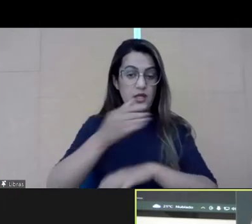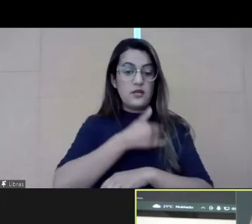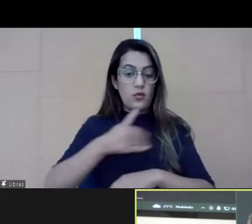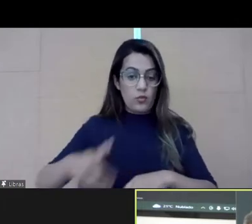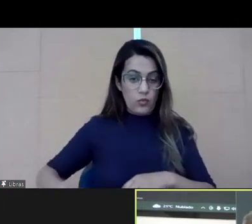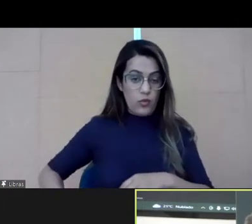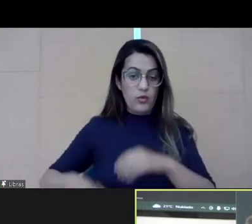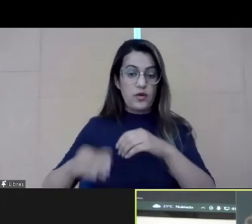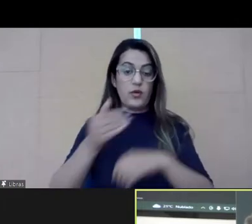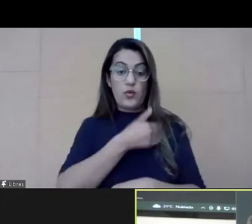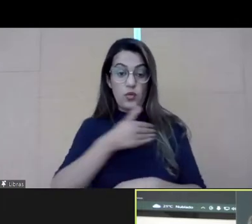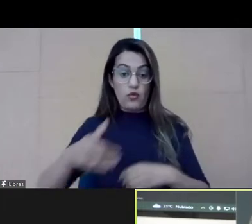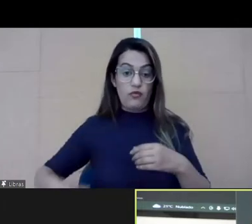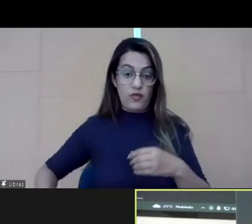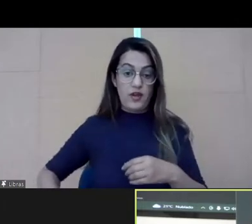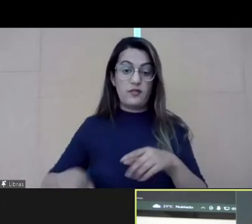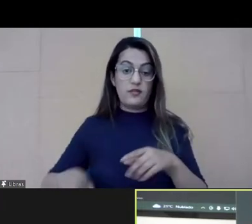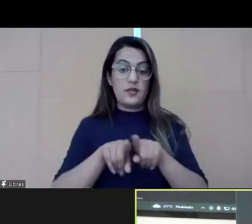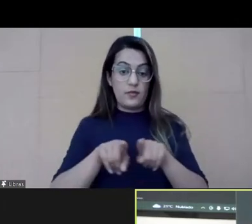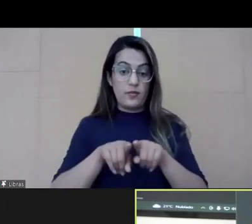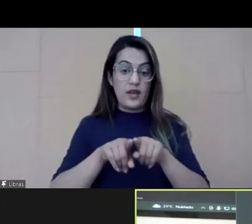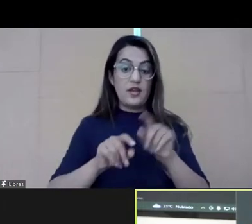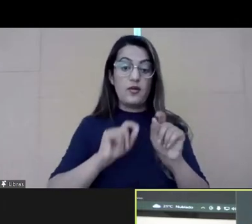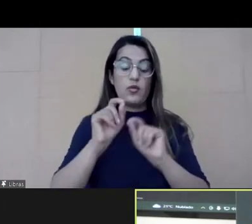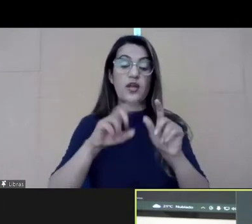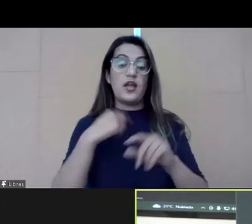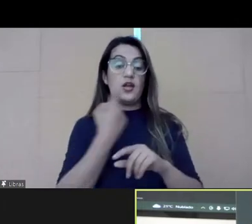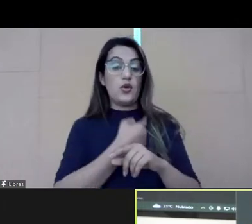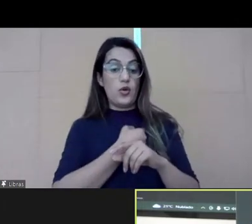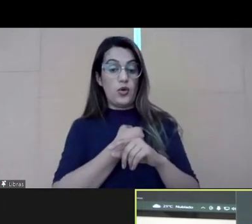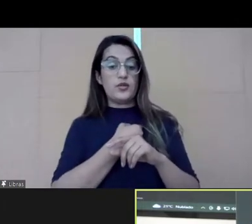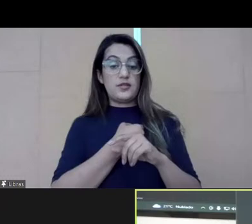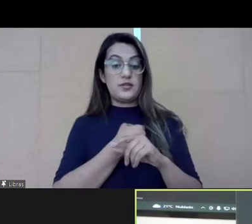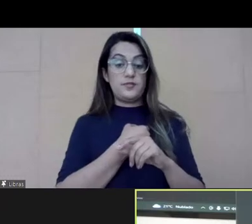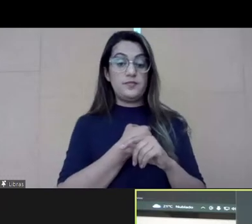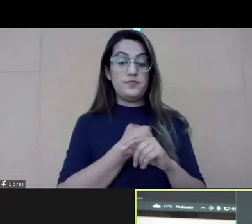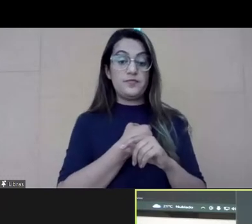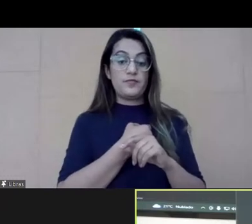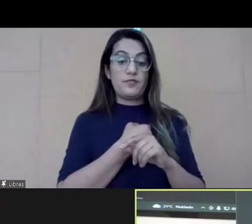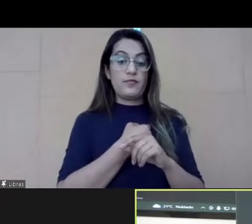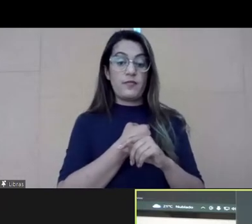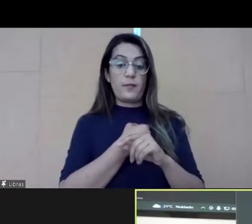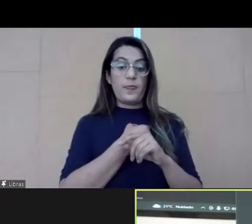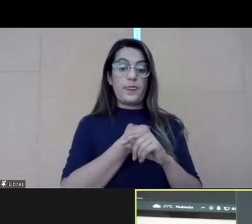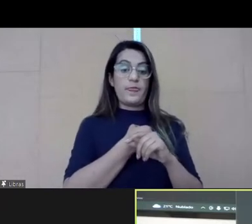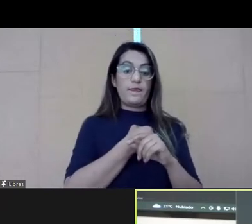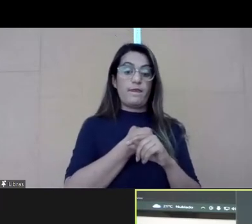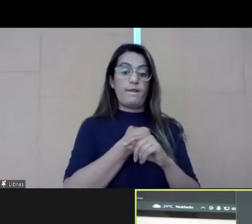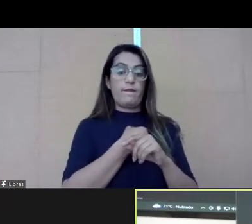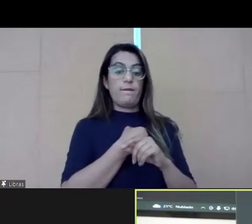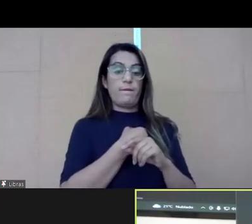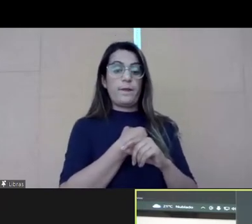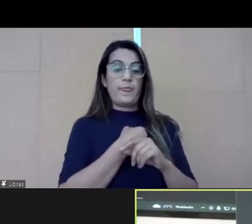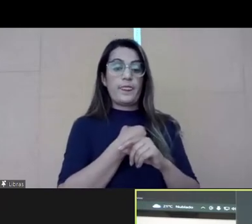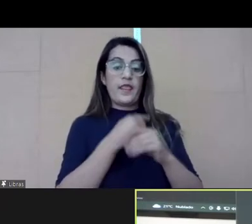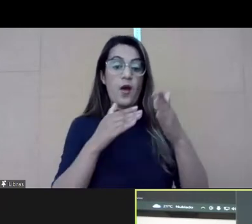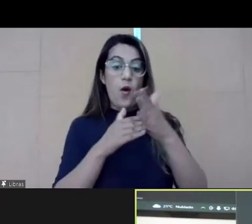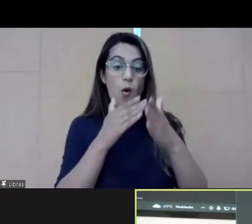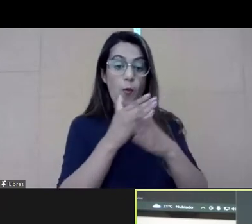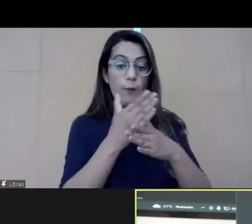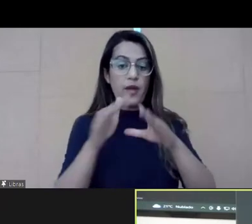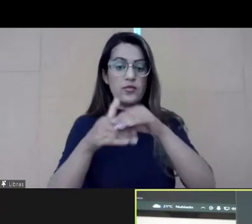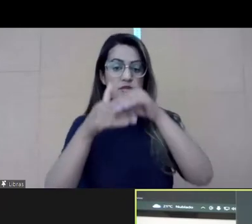we don't invest a lot and explore more the young leaders that are doing so many things around the world.